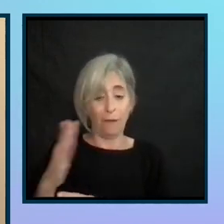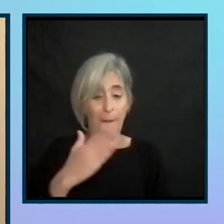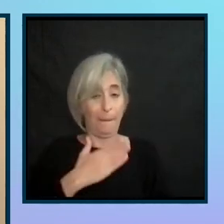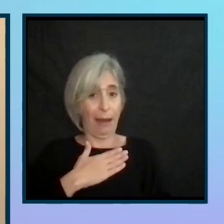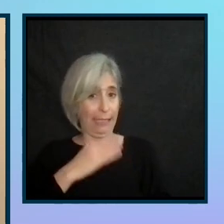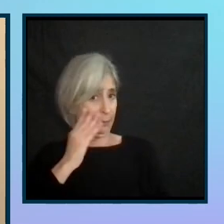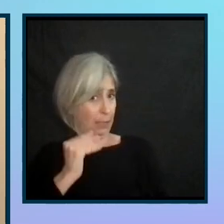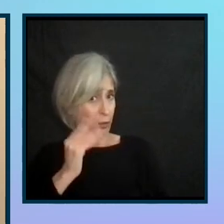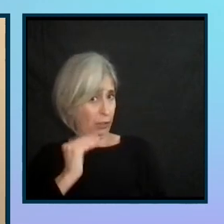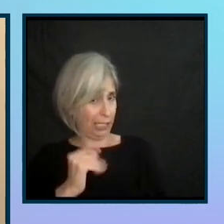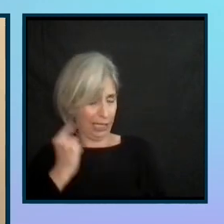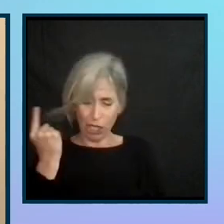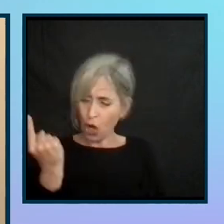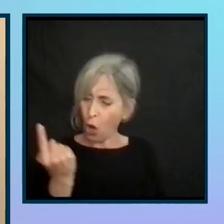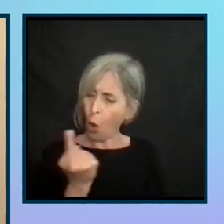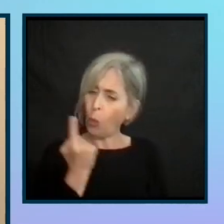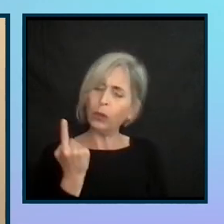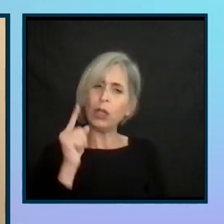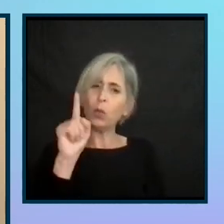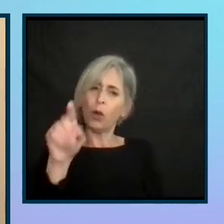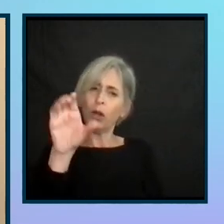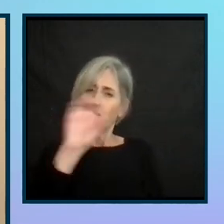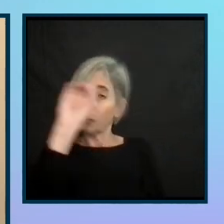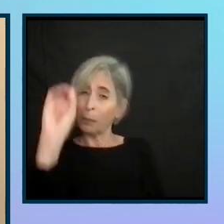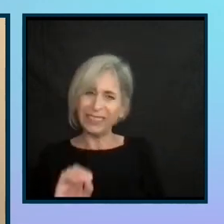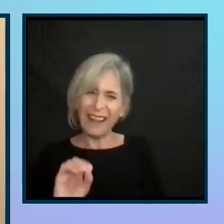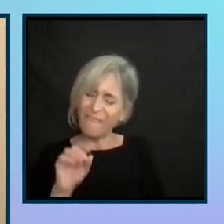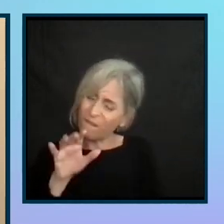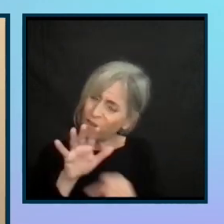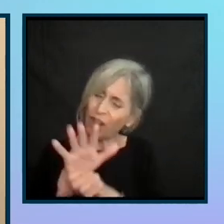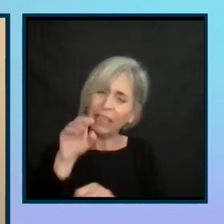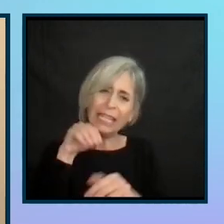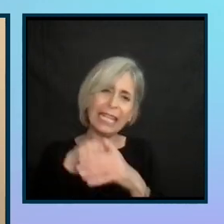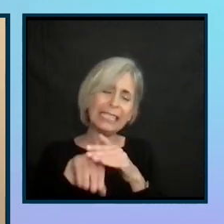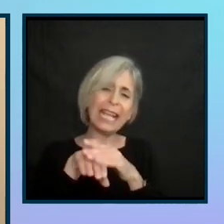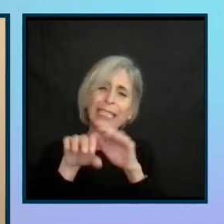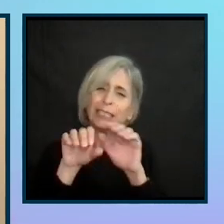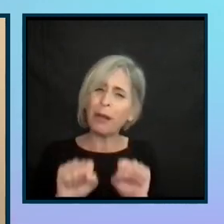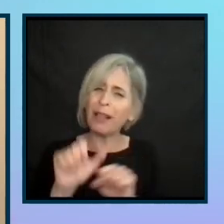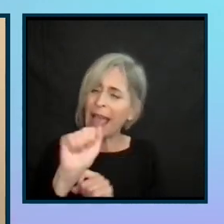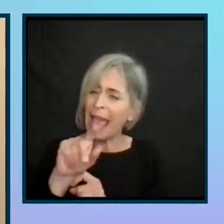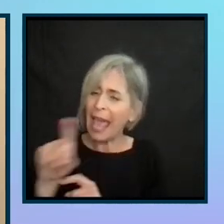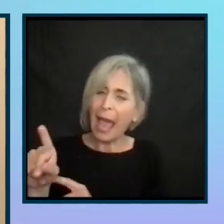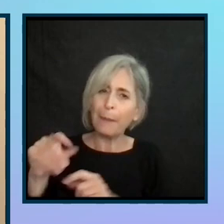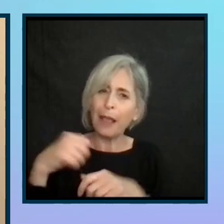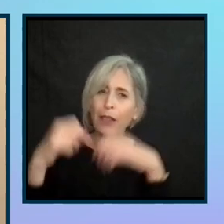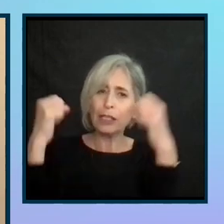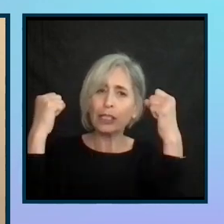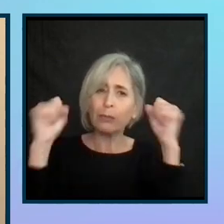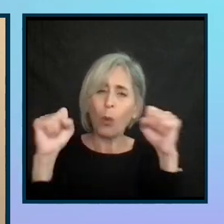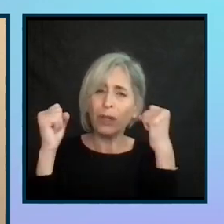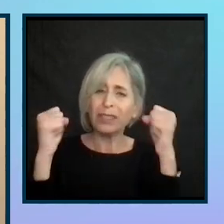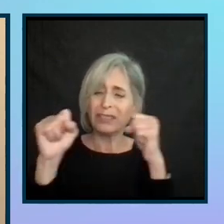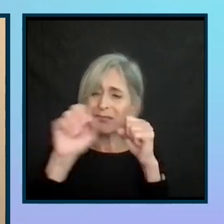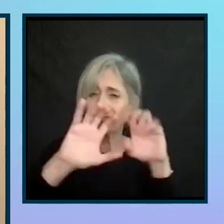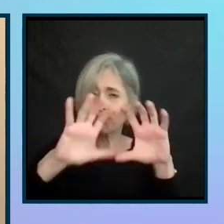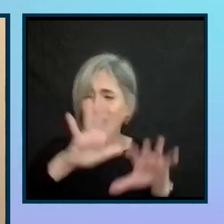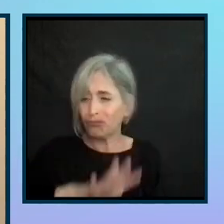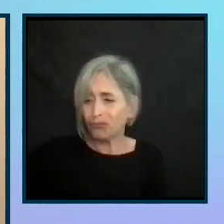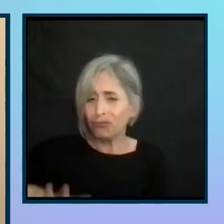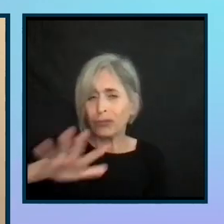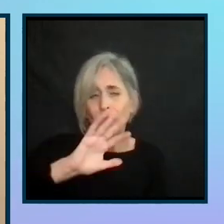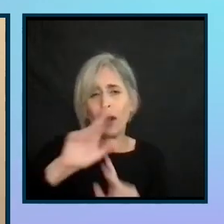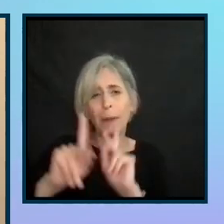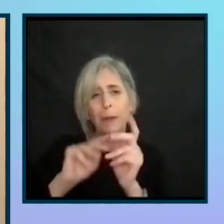could tell the only 100% fully accessible app in the sports landscape, the people with